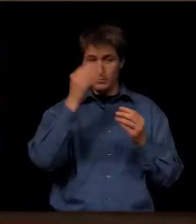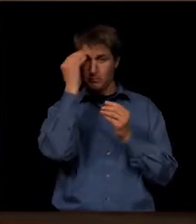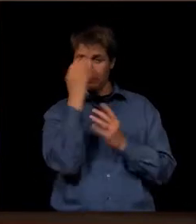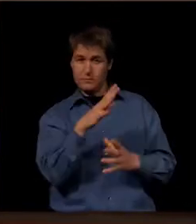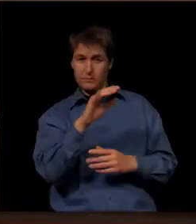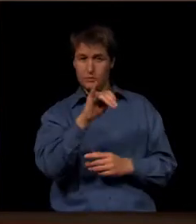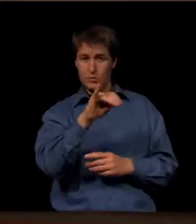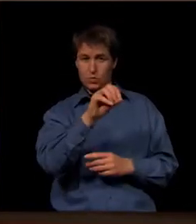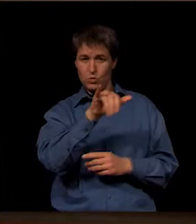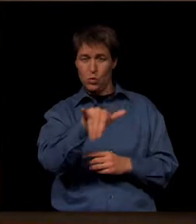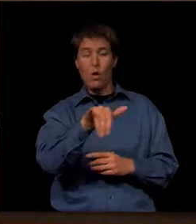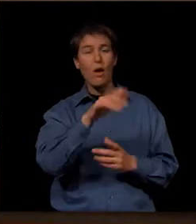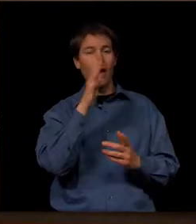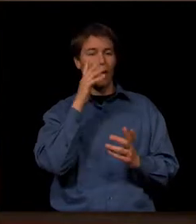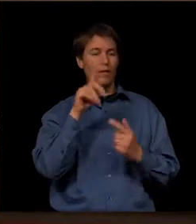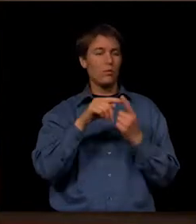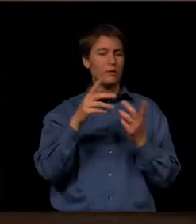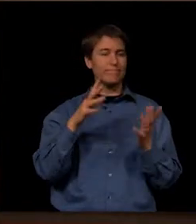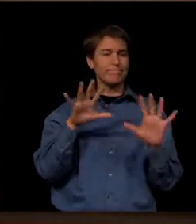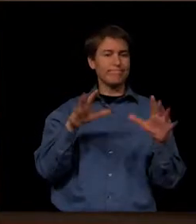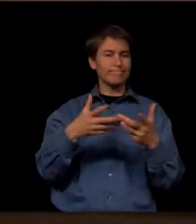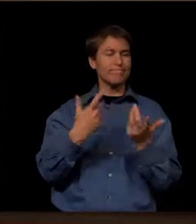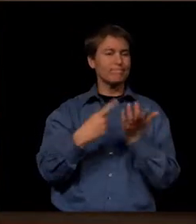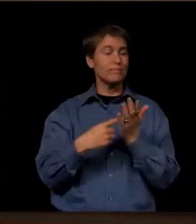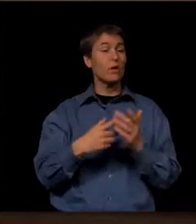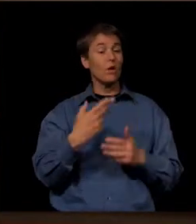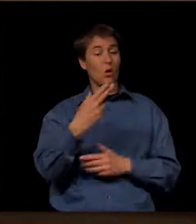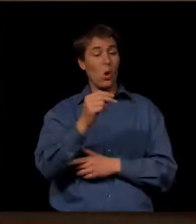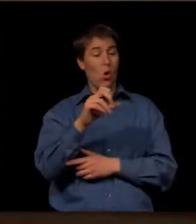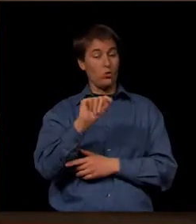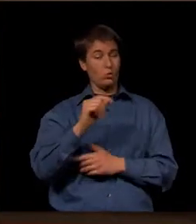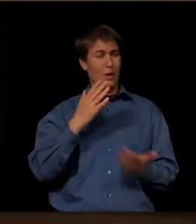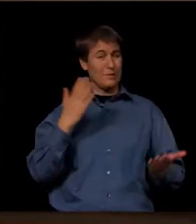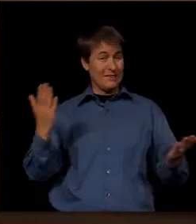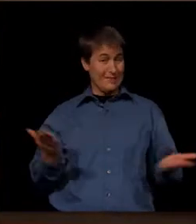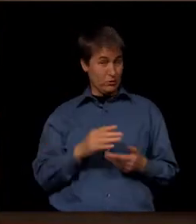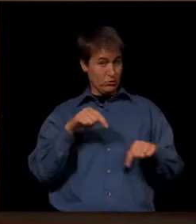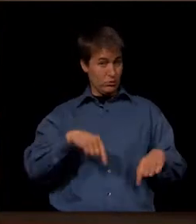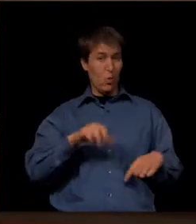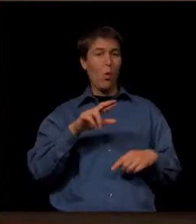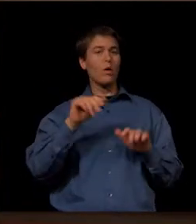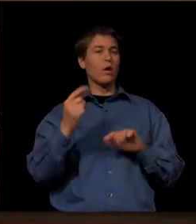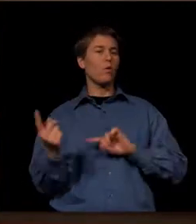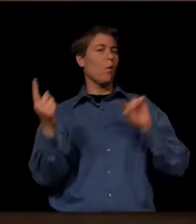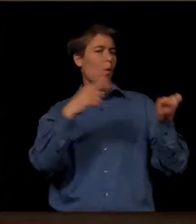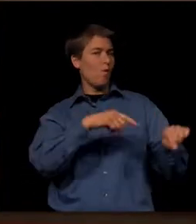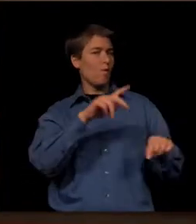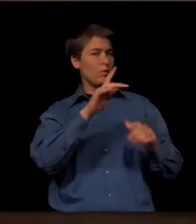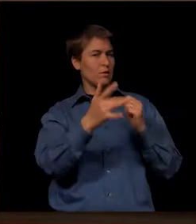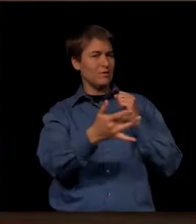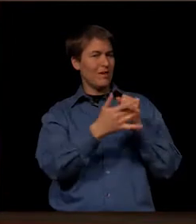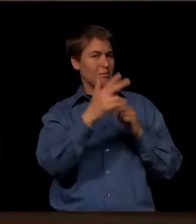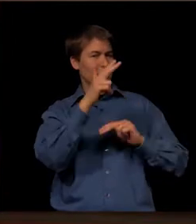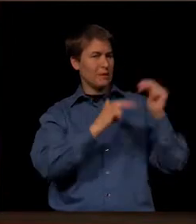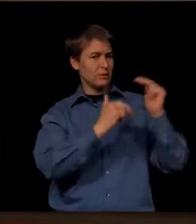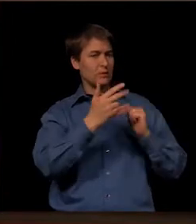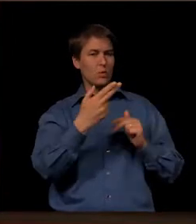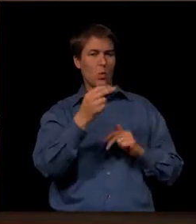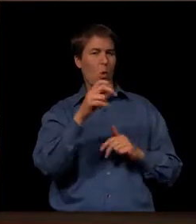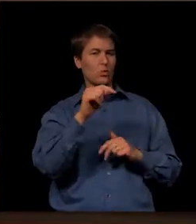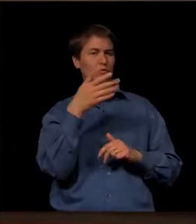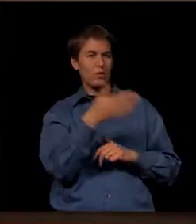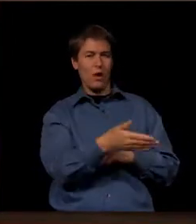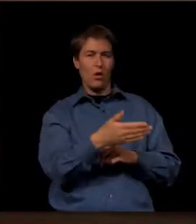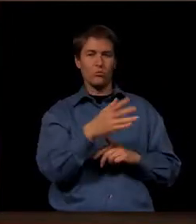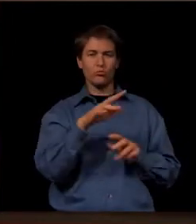and then we can kind of regroup. We will host it probably here or we could go to the tech building and host them there and give